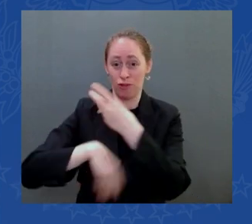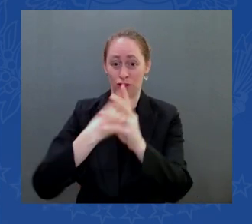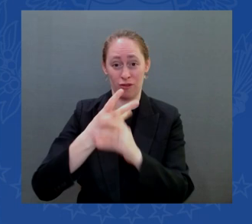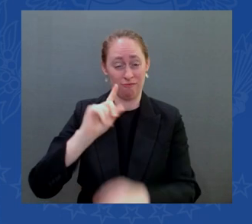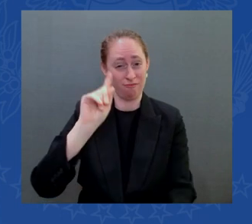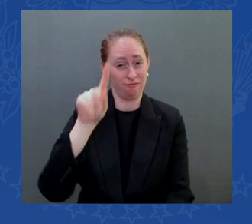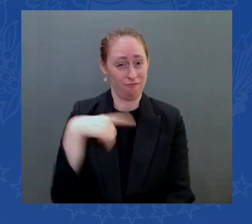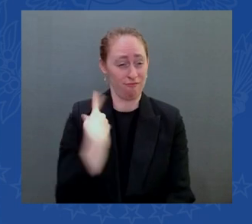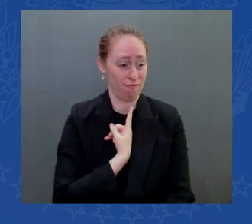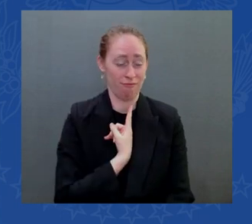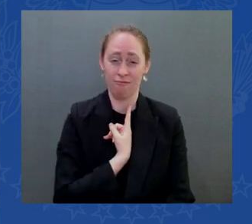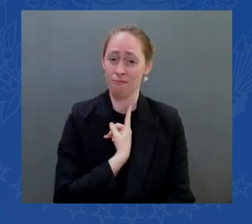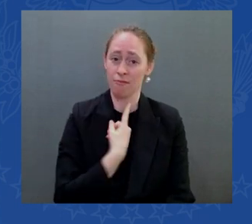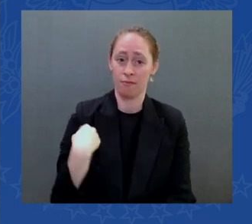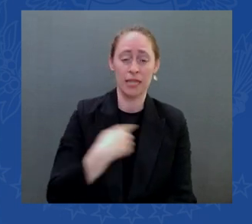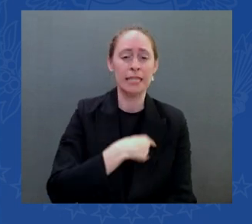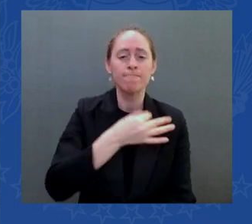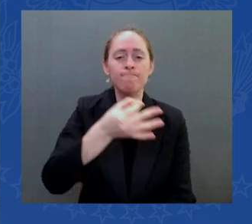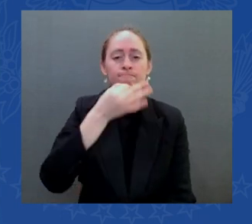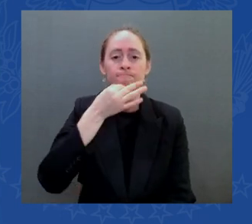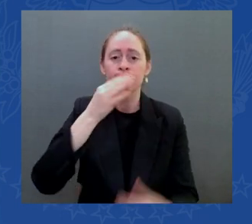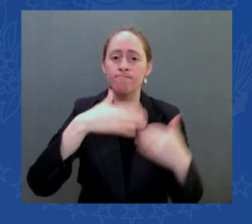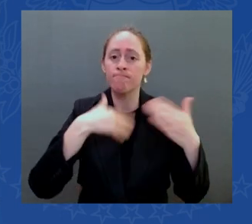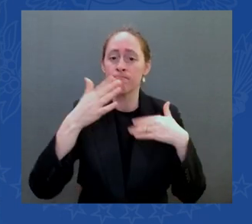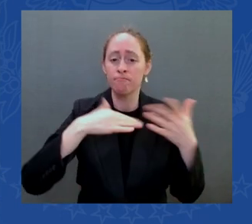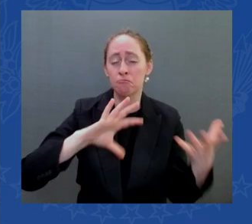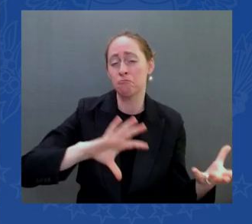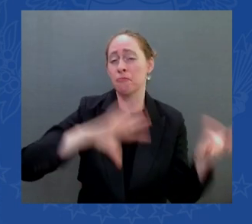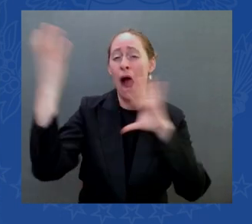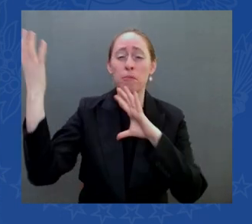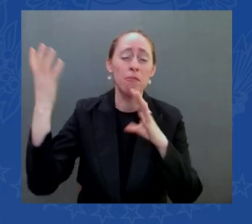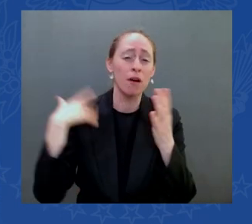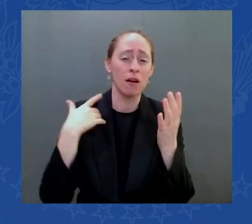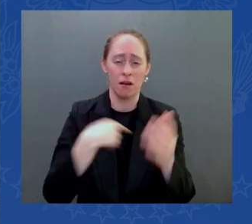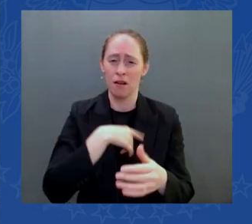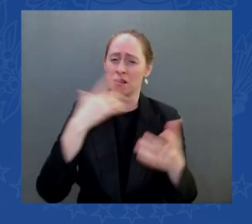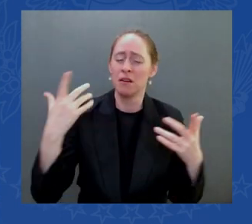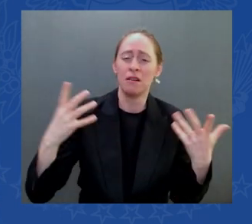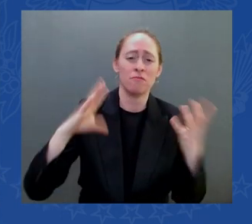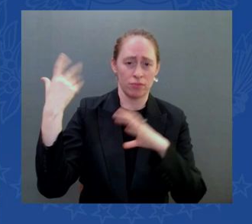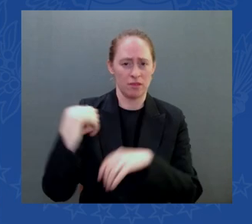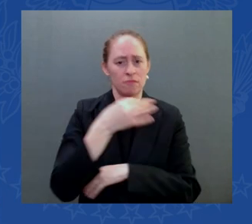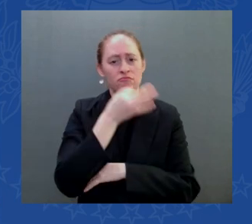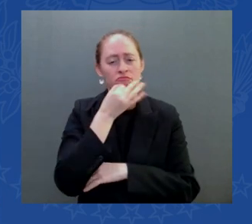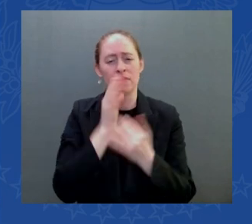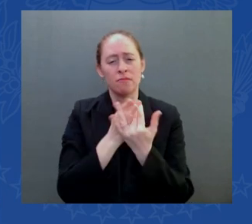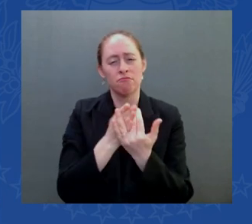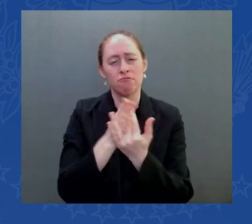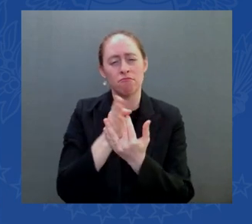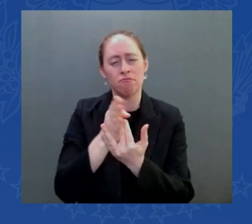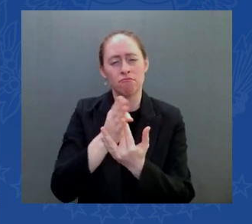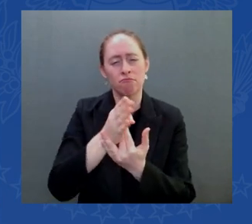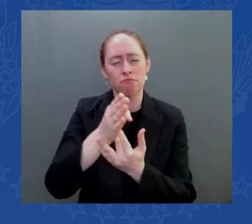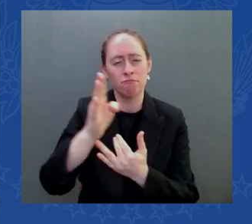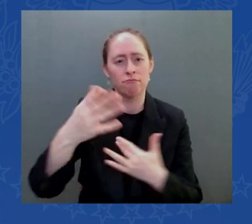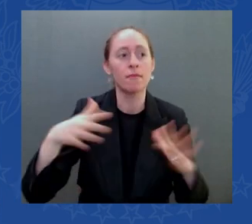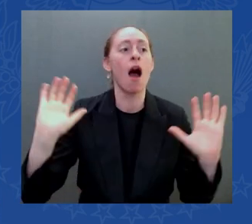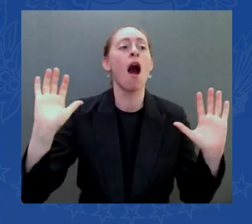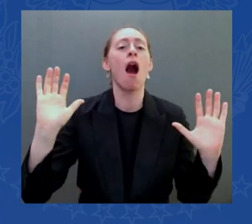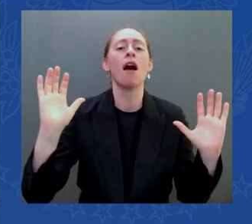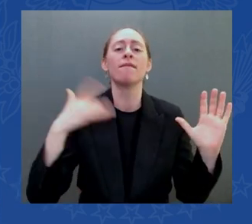literally stronger than we went in that's the history of the journey of this country and this port is a perfect example